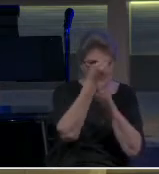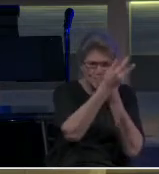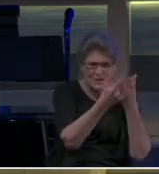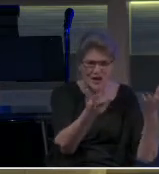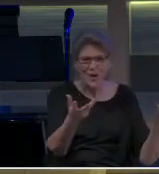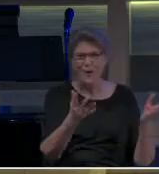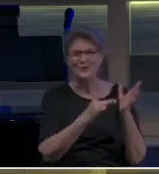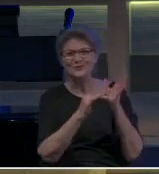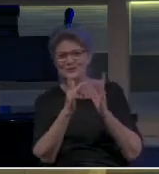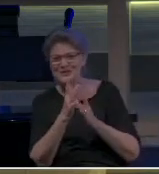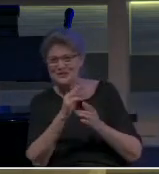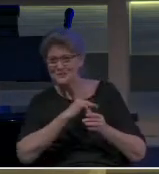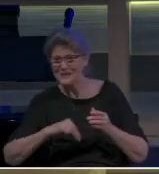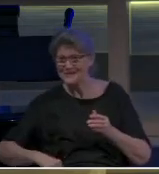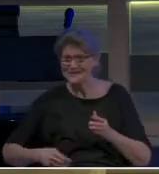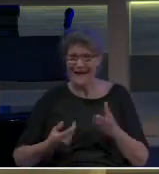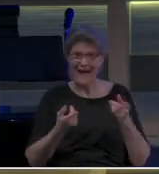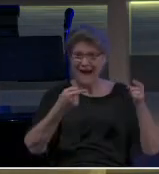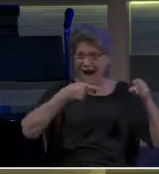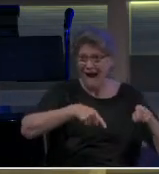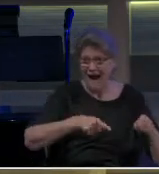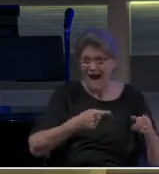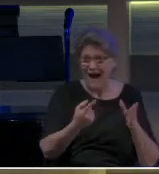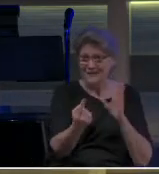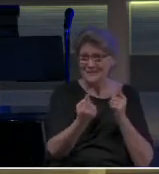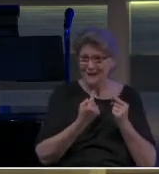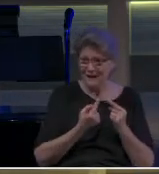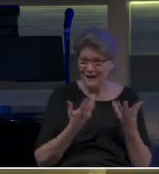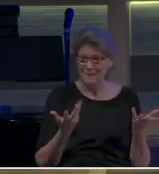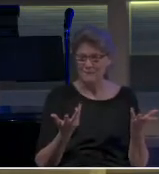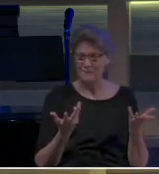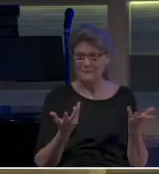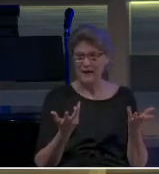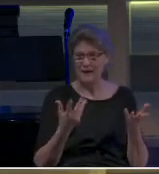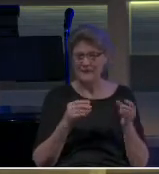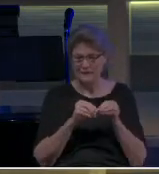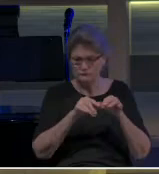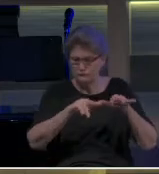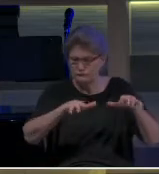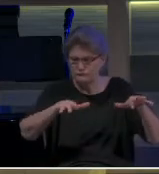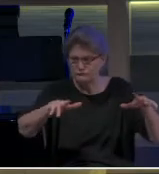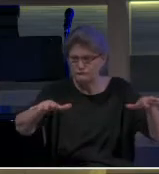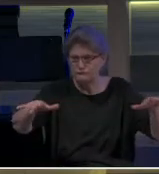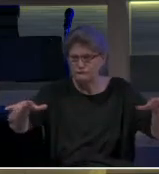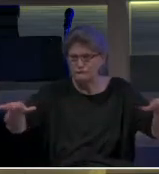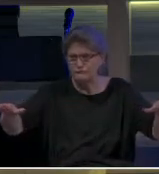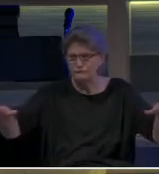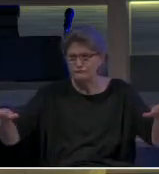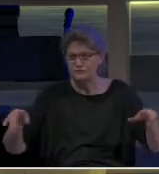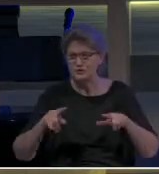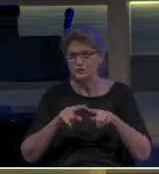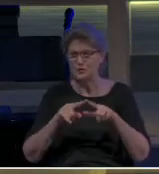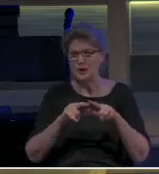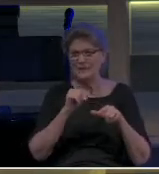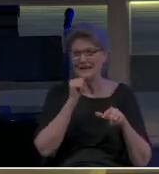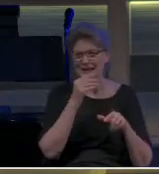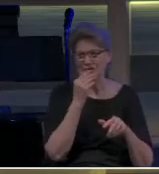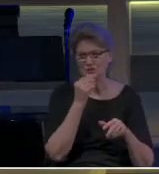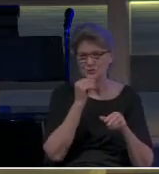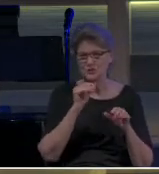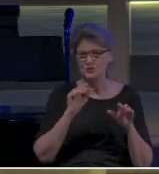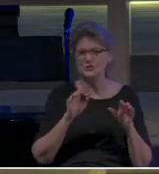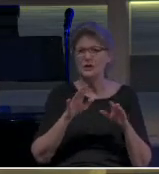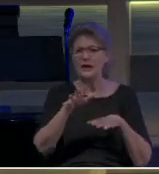would have first shared it in their synagogues. And then perhaps it would have begun to spill over into the Gentile community, especially as